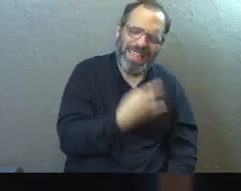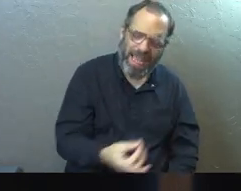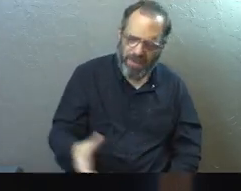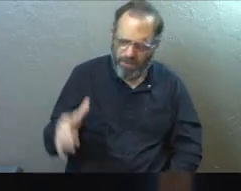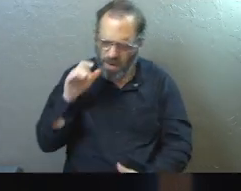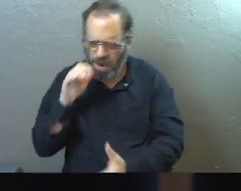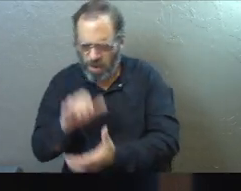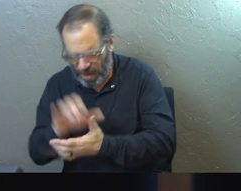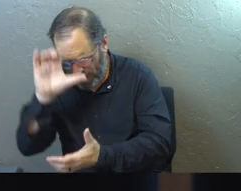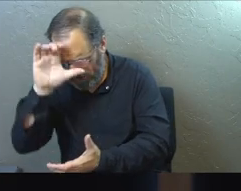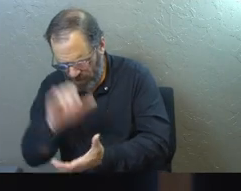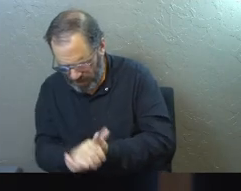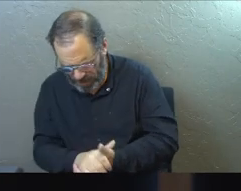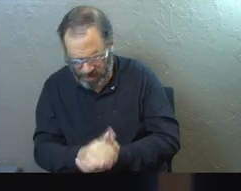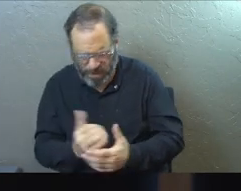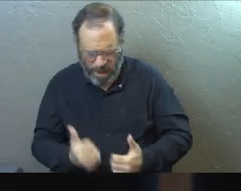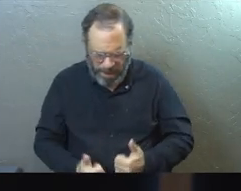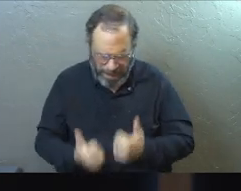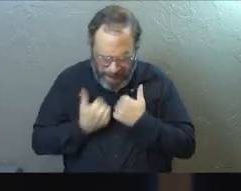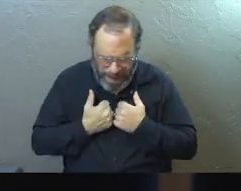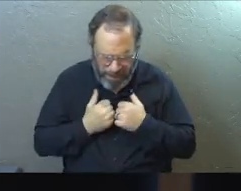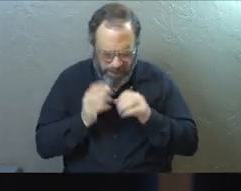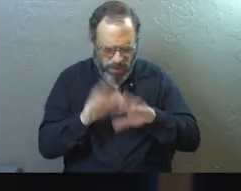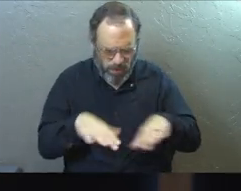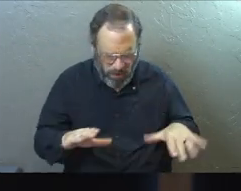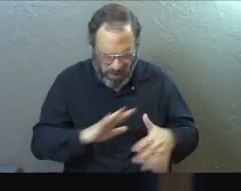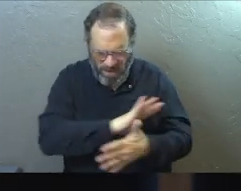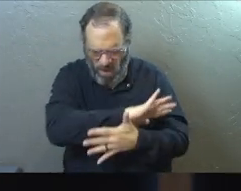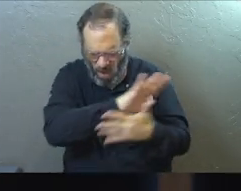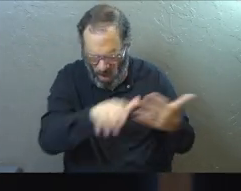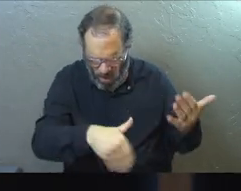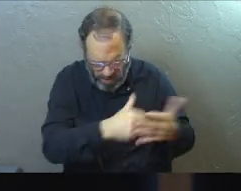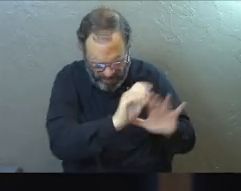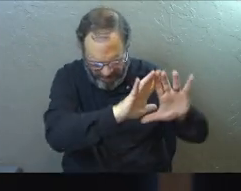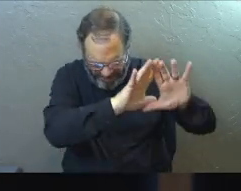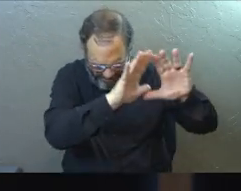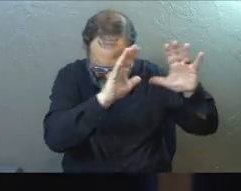spouse, for life, for our kids, for all of it, Jesus.